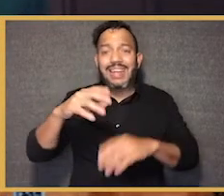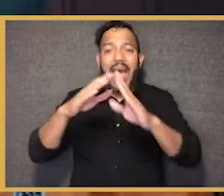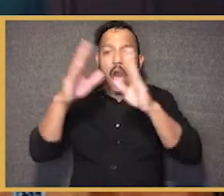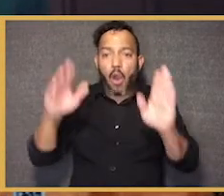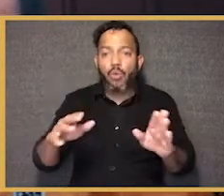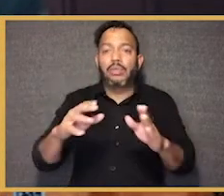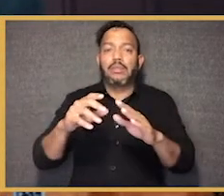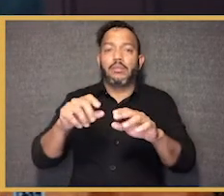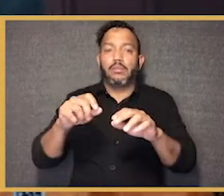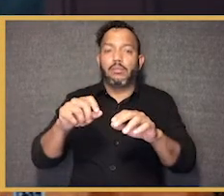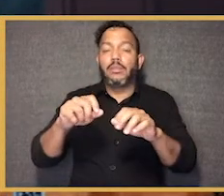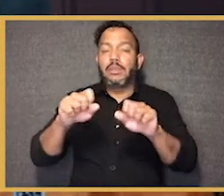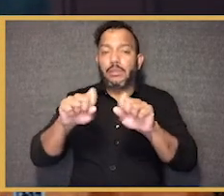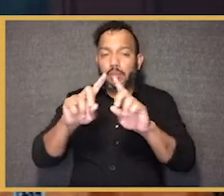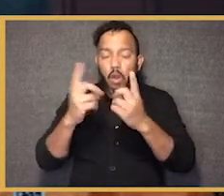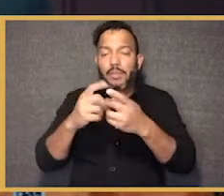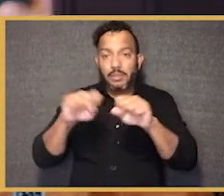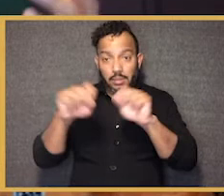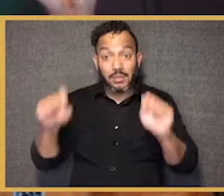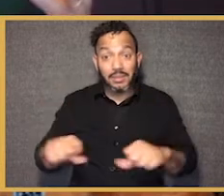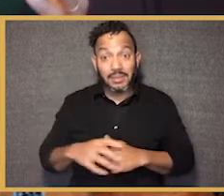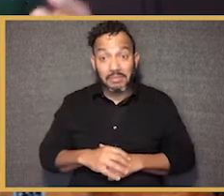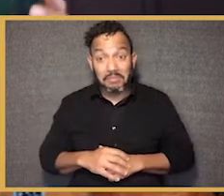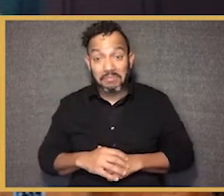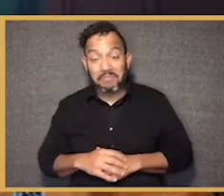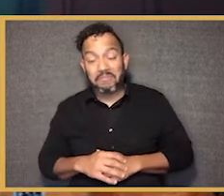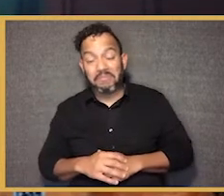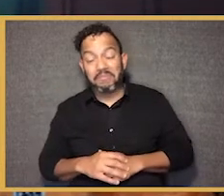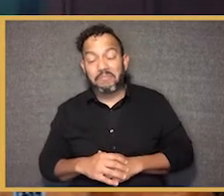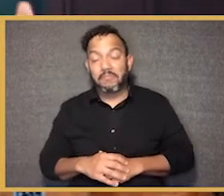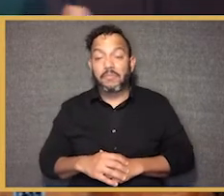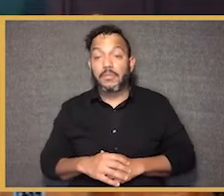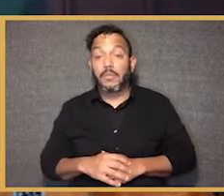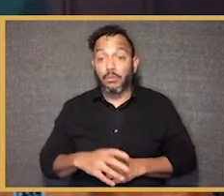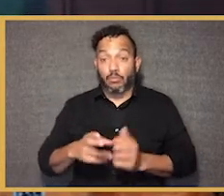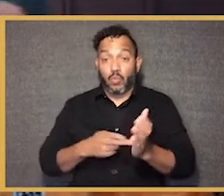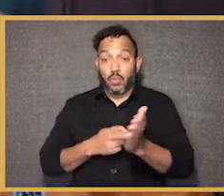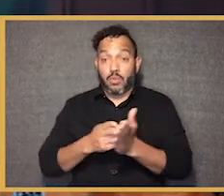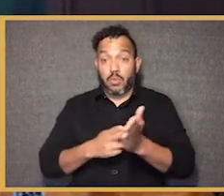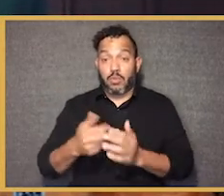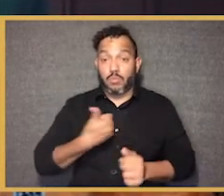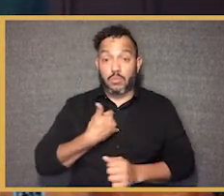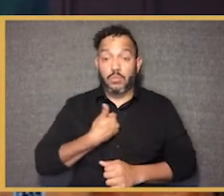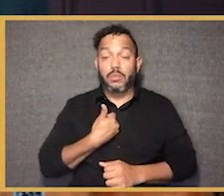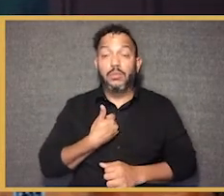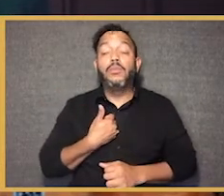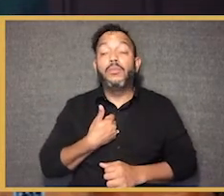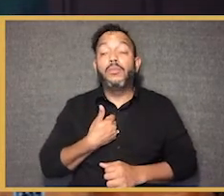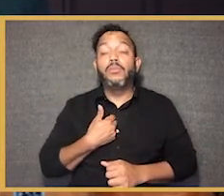the housing. So that's a choice we've made. So, you know, we have to be, I think, honest with